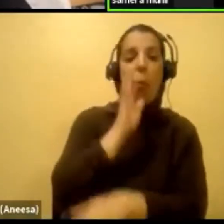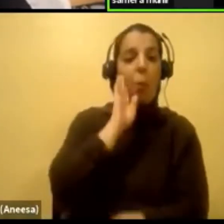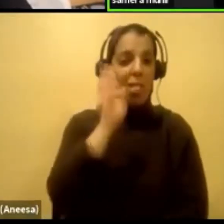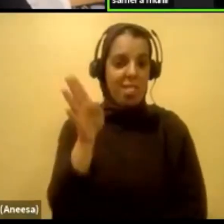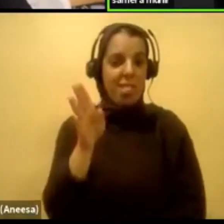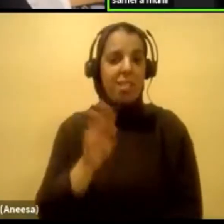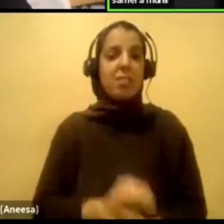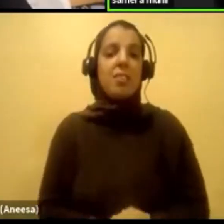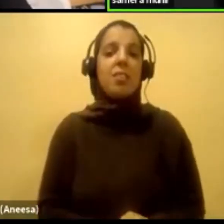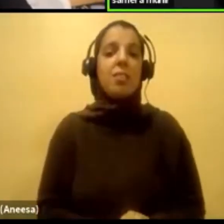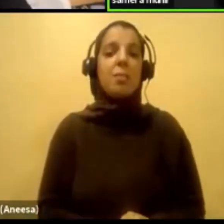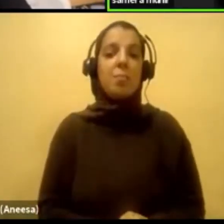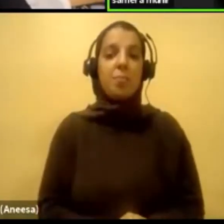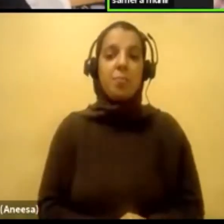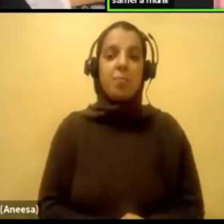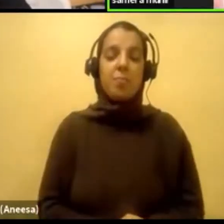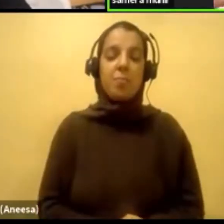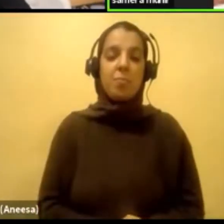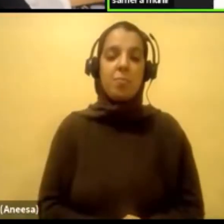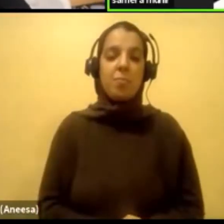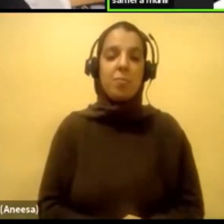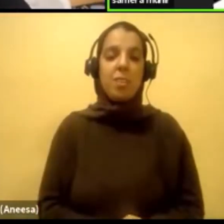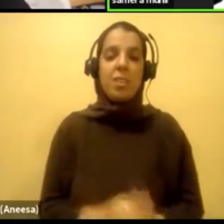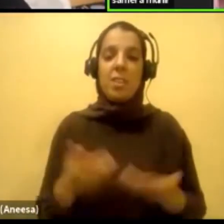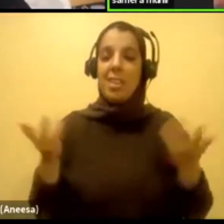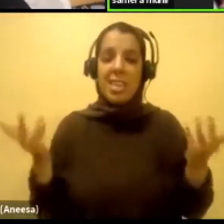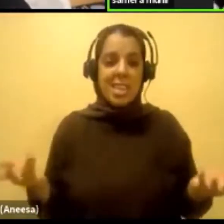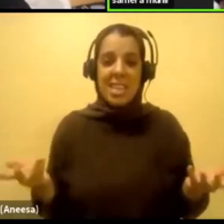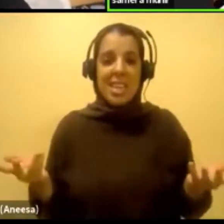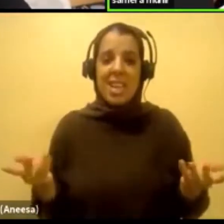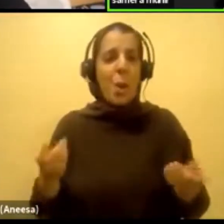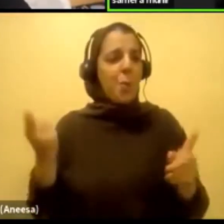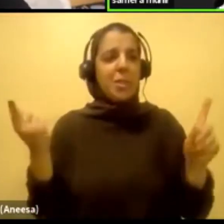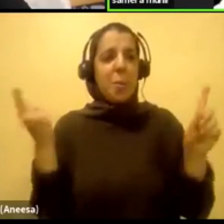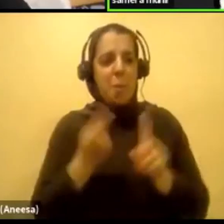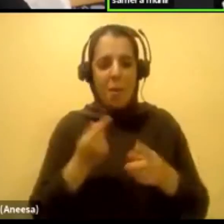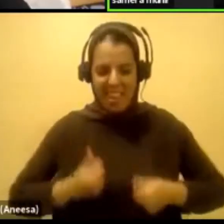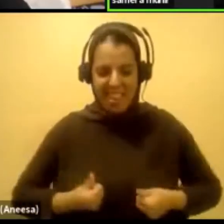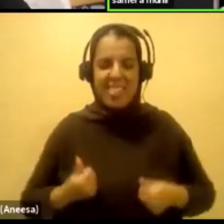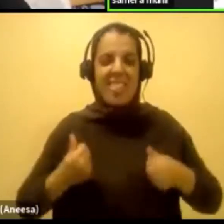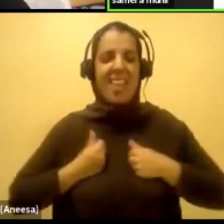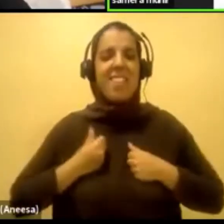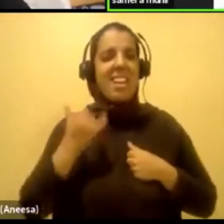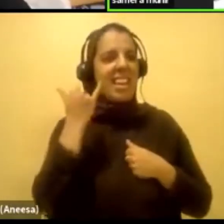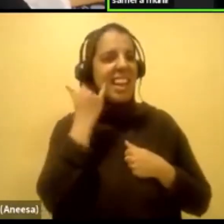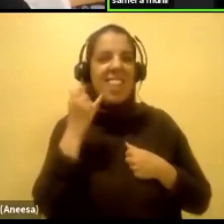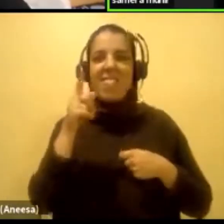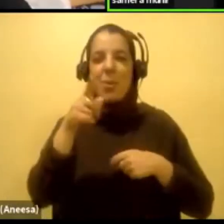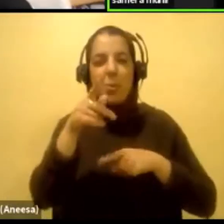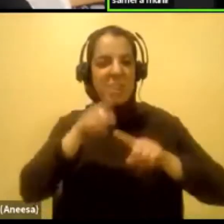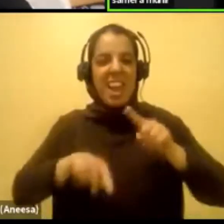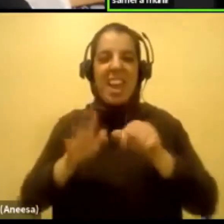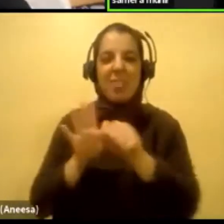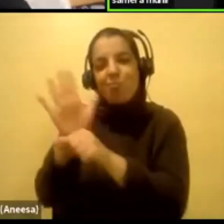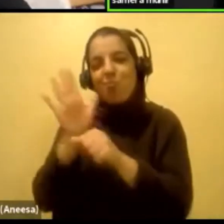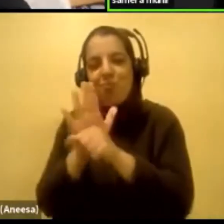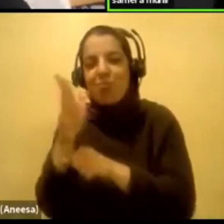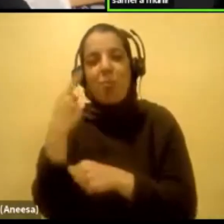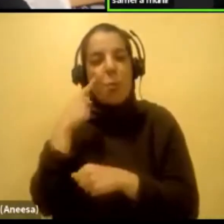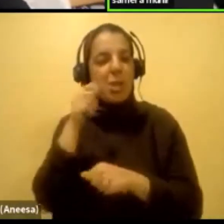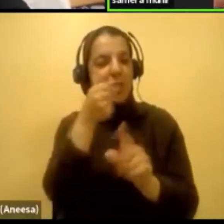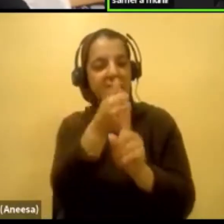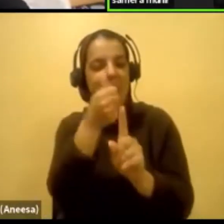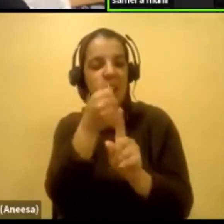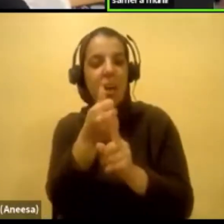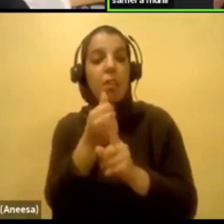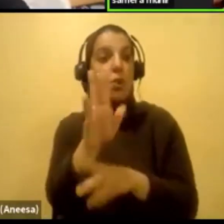what's the point in, like, living life? If you can't stand up for yourself and have your, like, you know, your